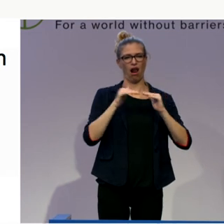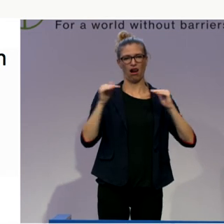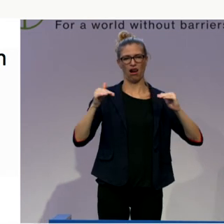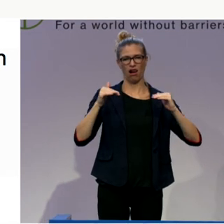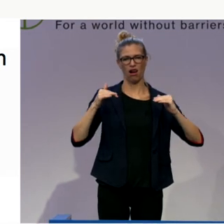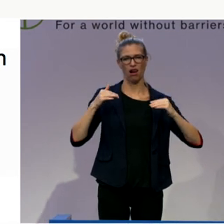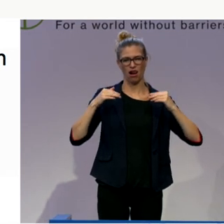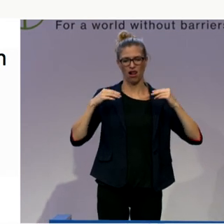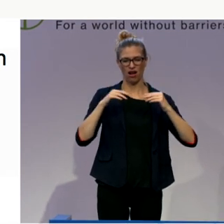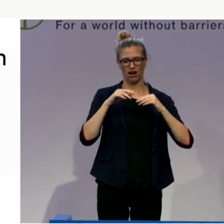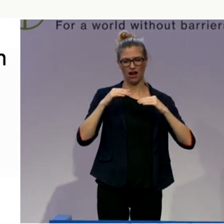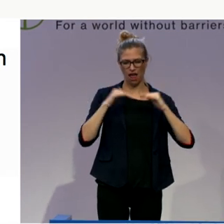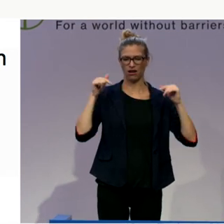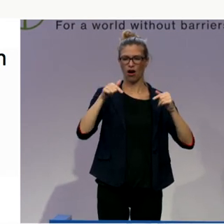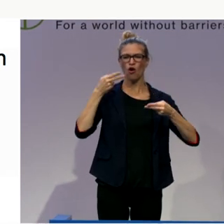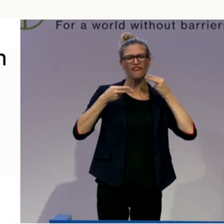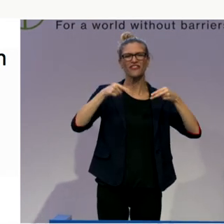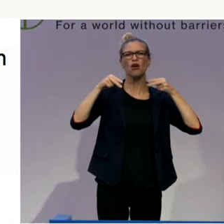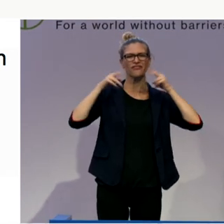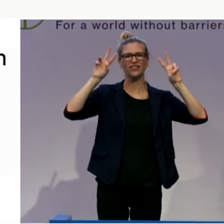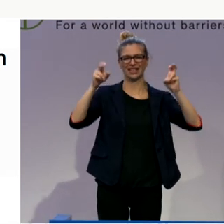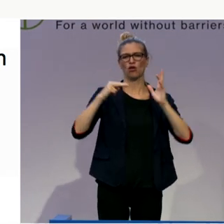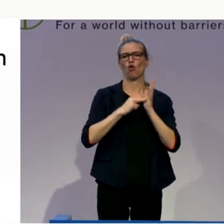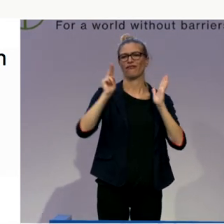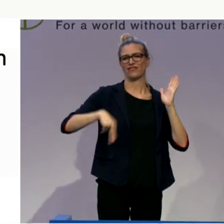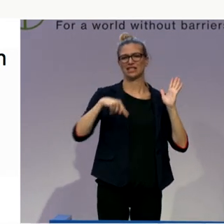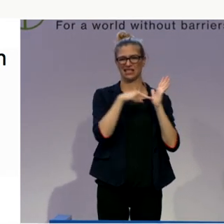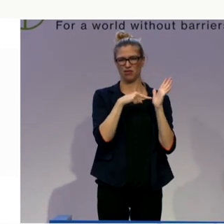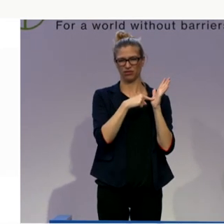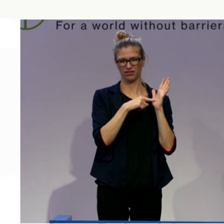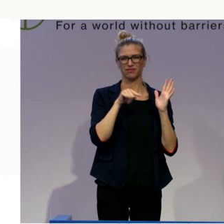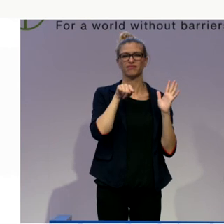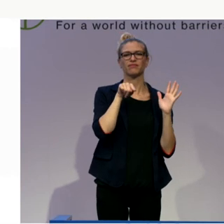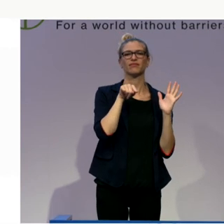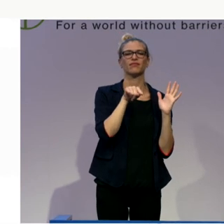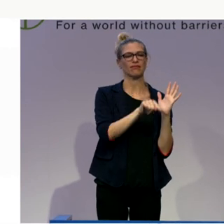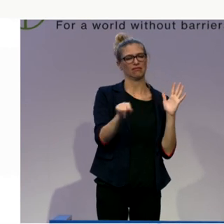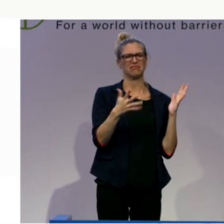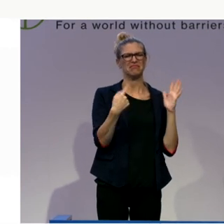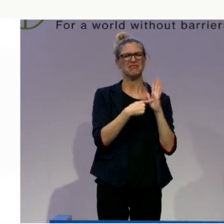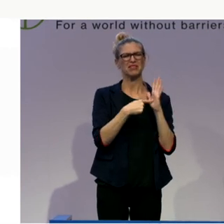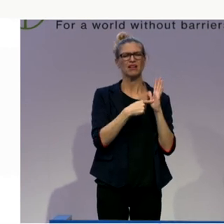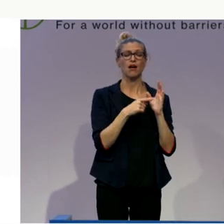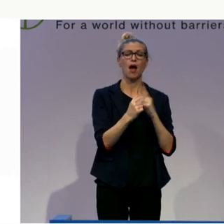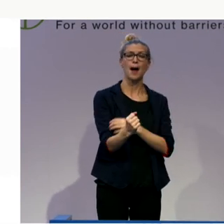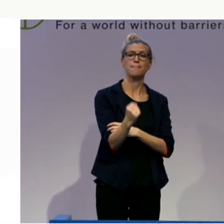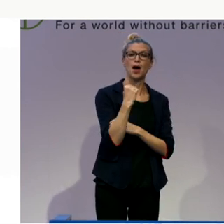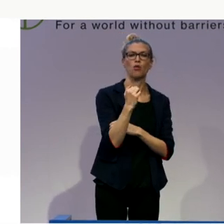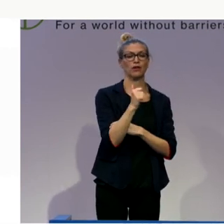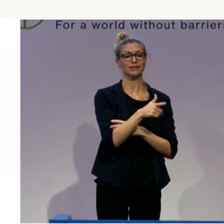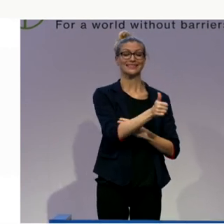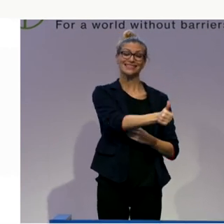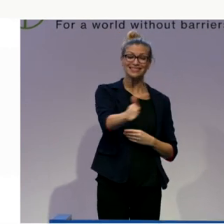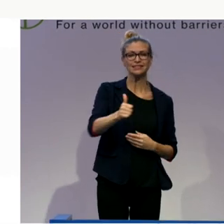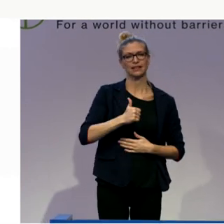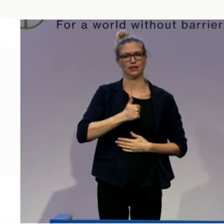set up to give power to a few, to have power over many people. And with the beginning of